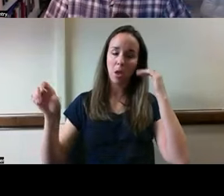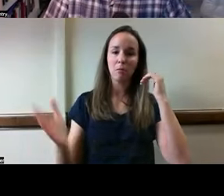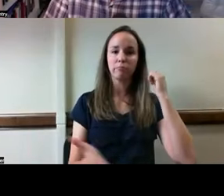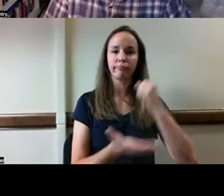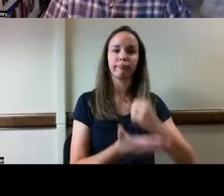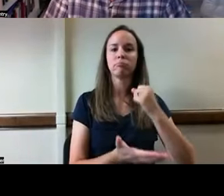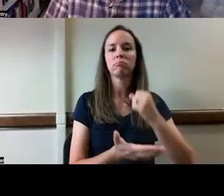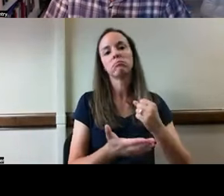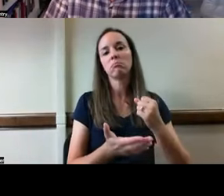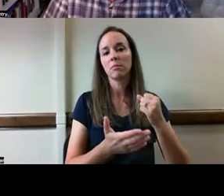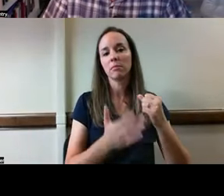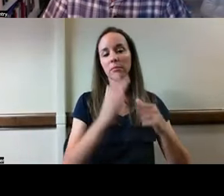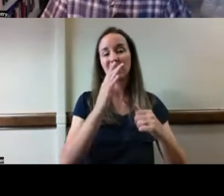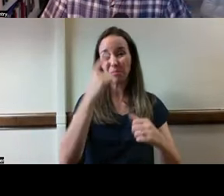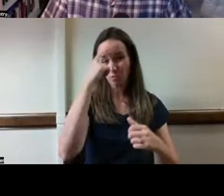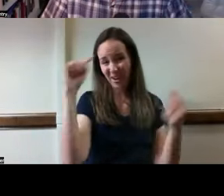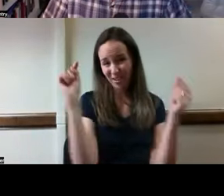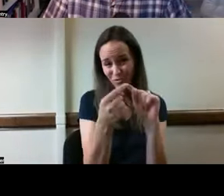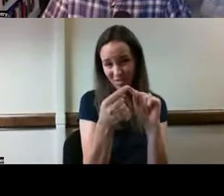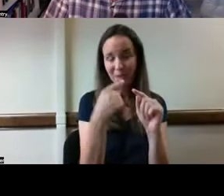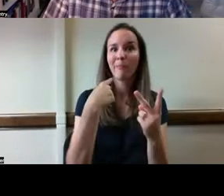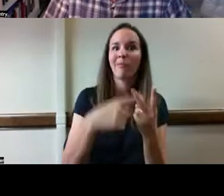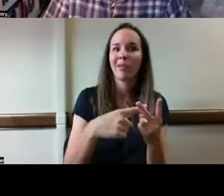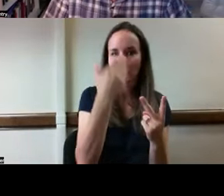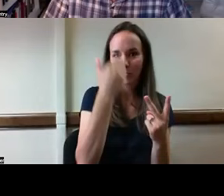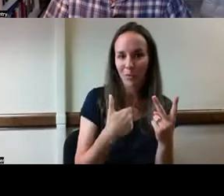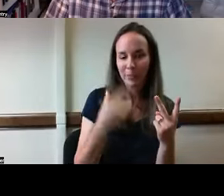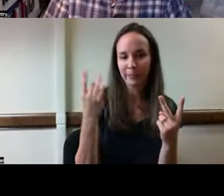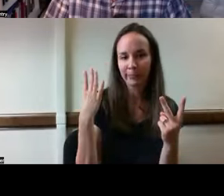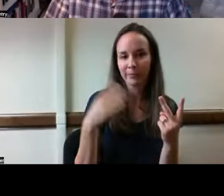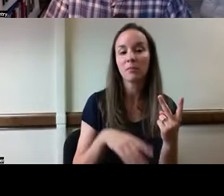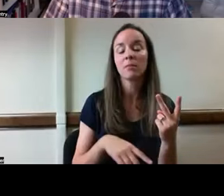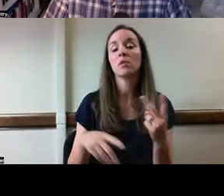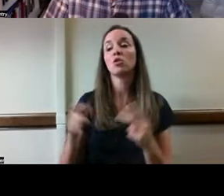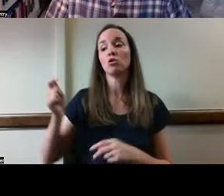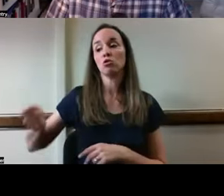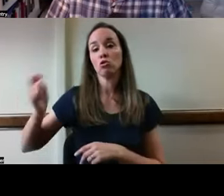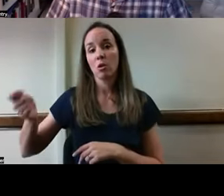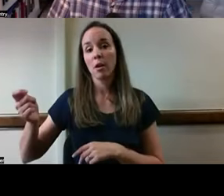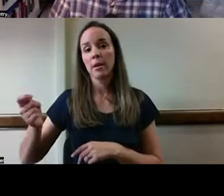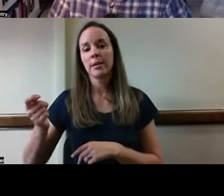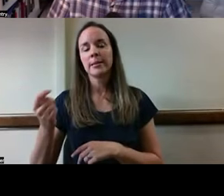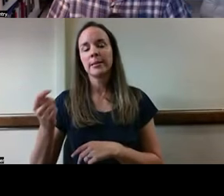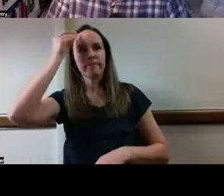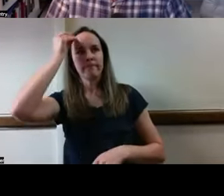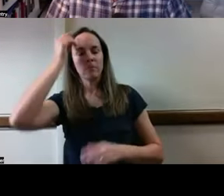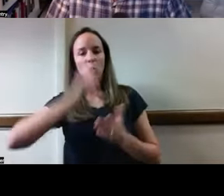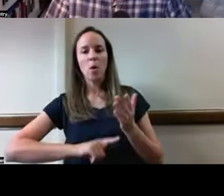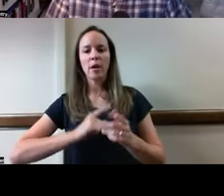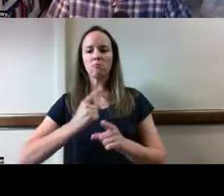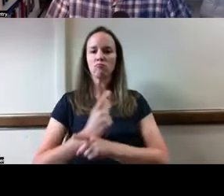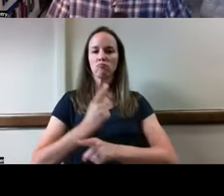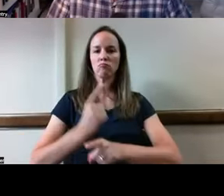his stroke. The court decision turned on what a reasonably prudent therapist